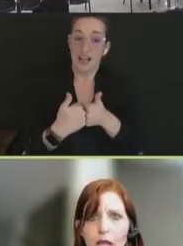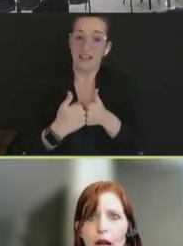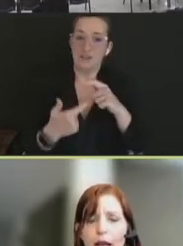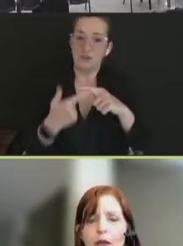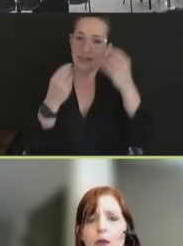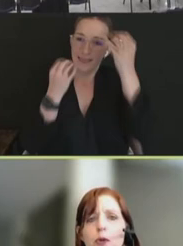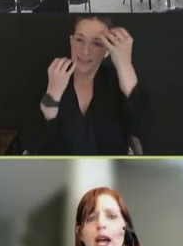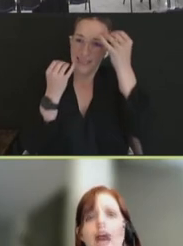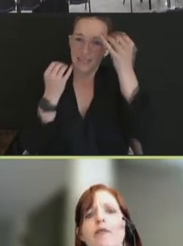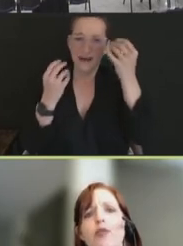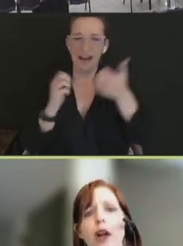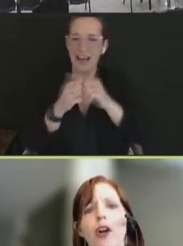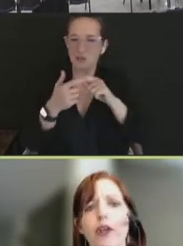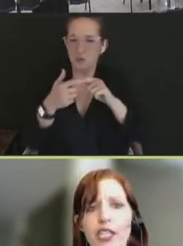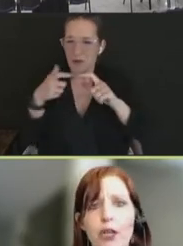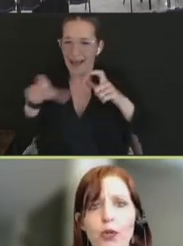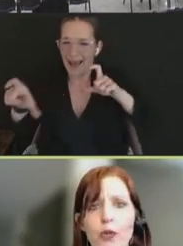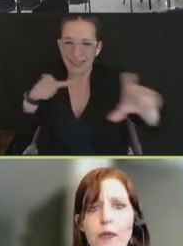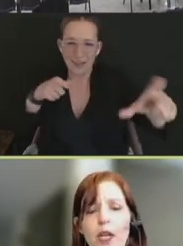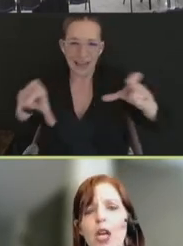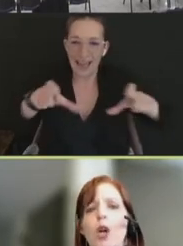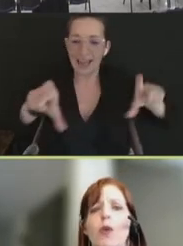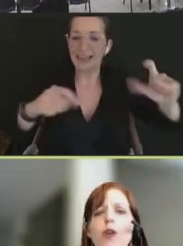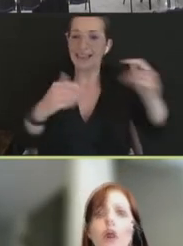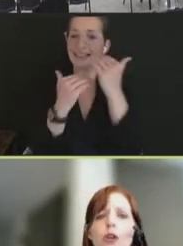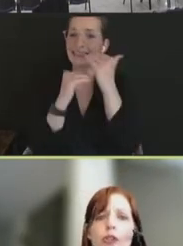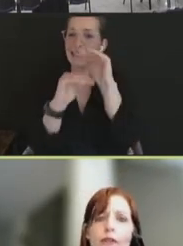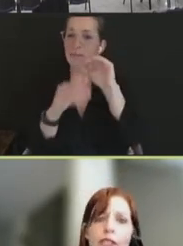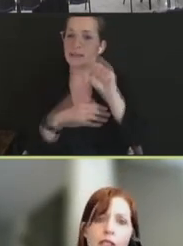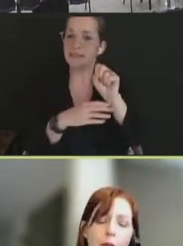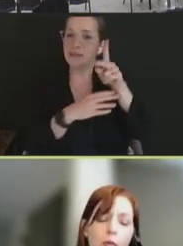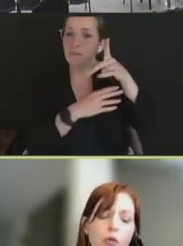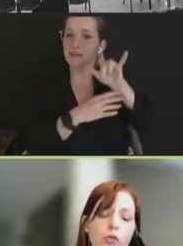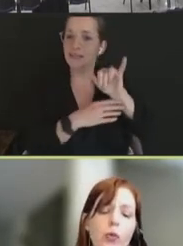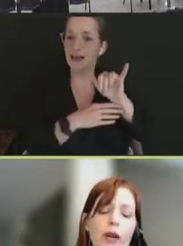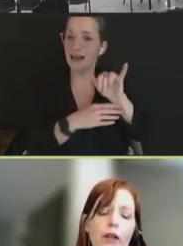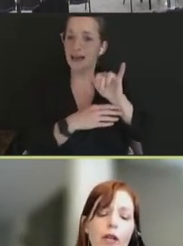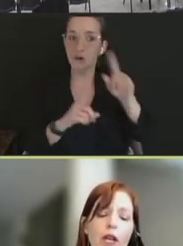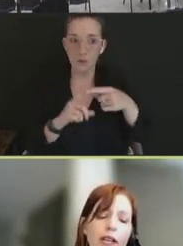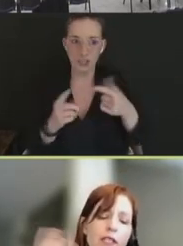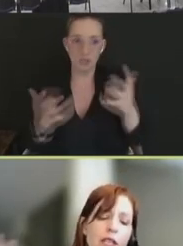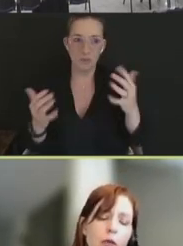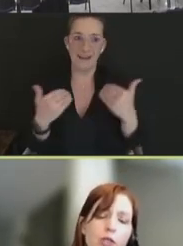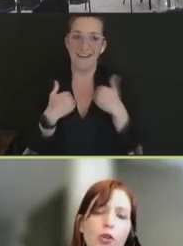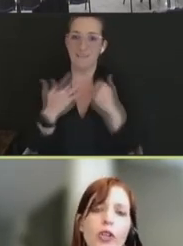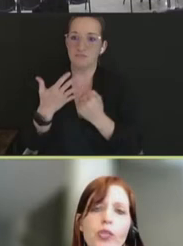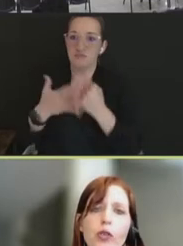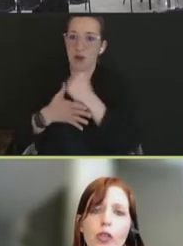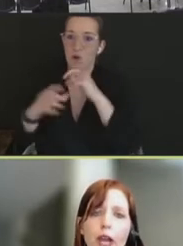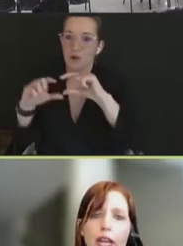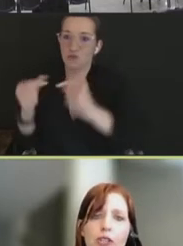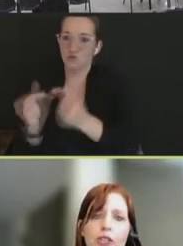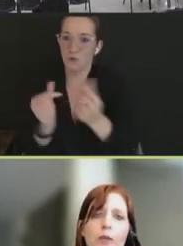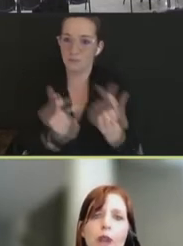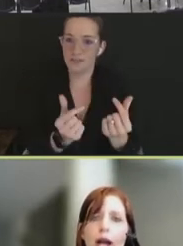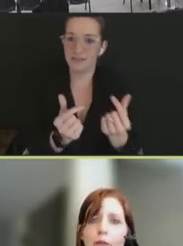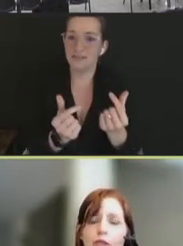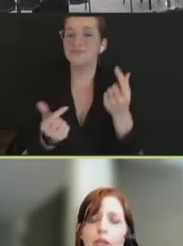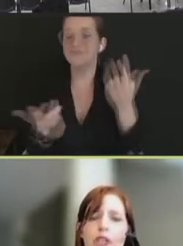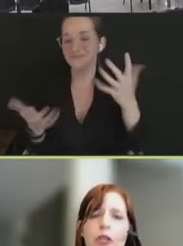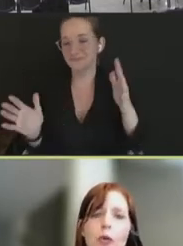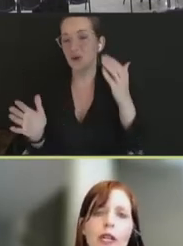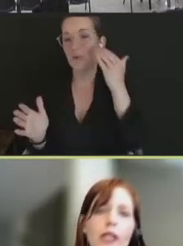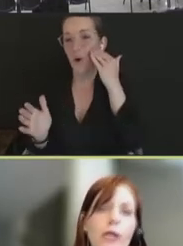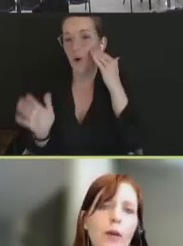supply when you have priority groups. We've all heard of examples where vaccine was brought to a location perhaps